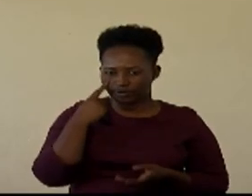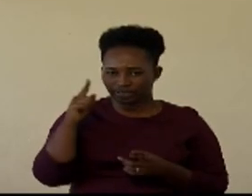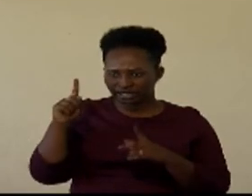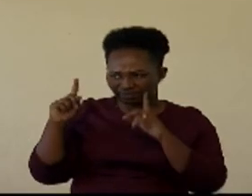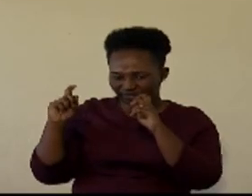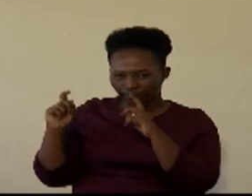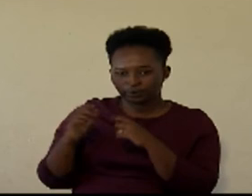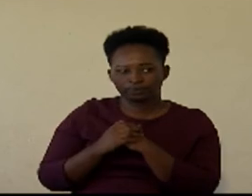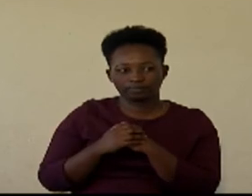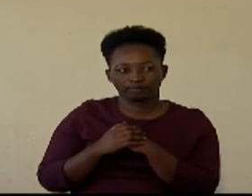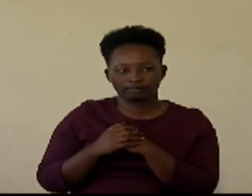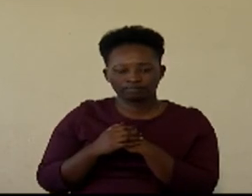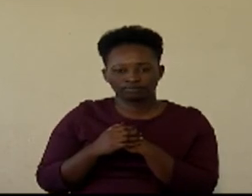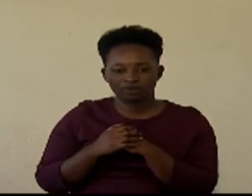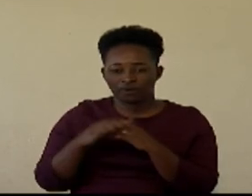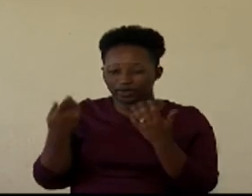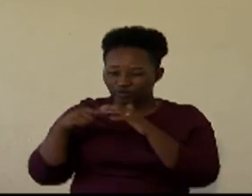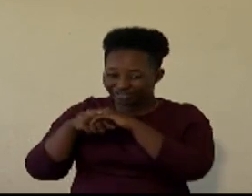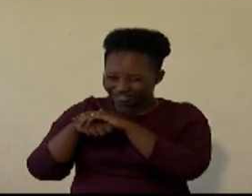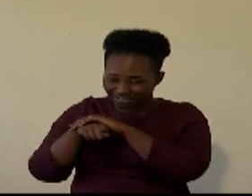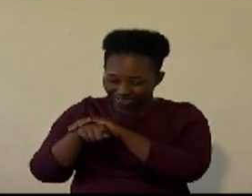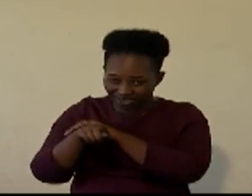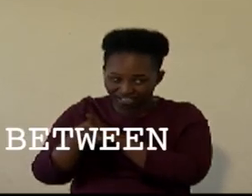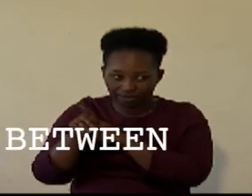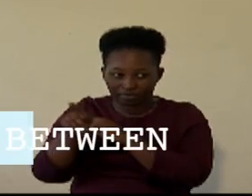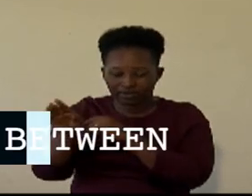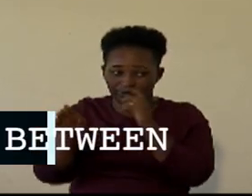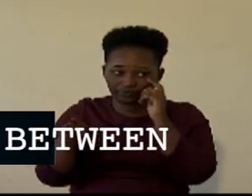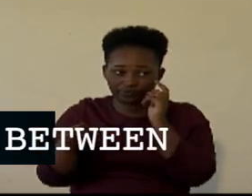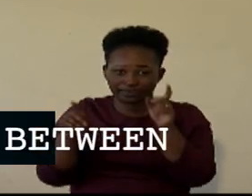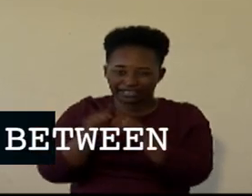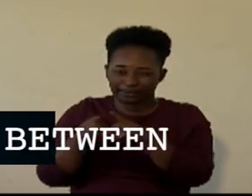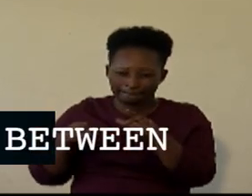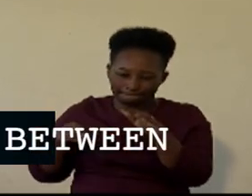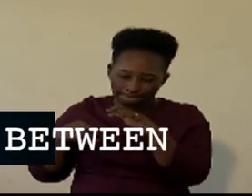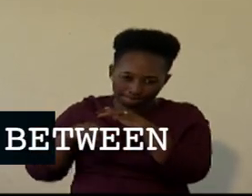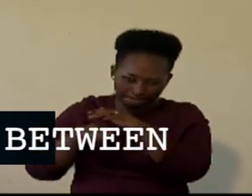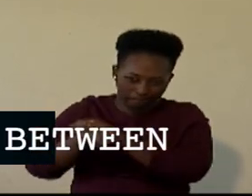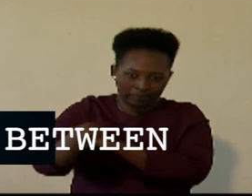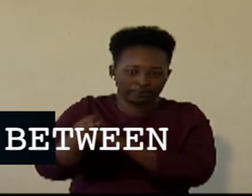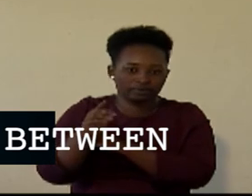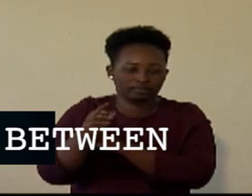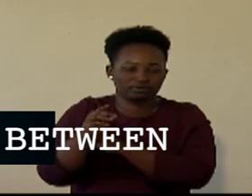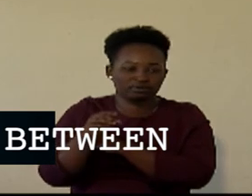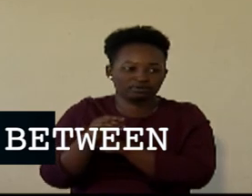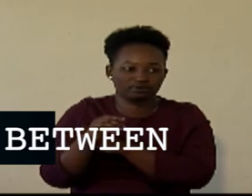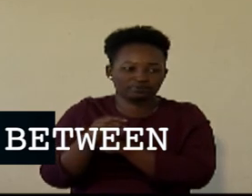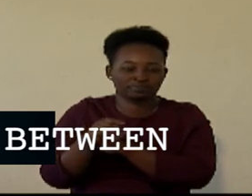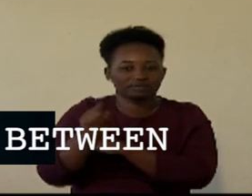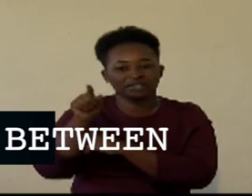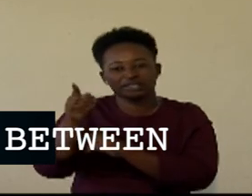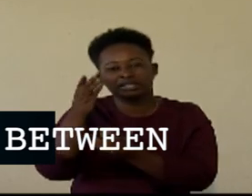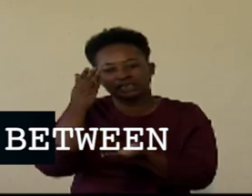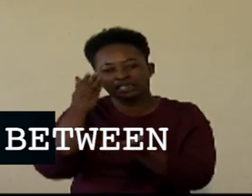and flew in it's like a black hole in space and you go this could be